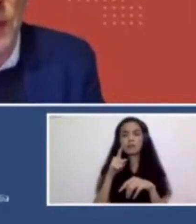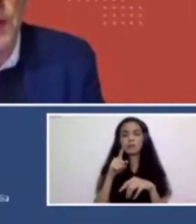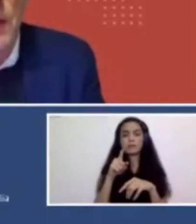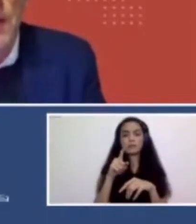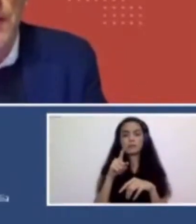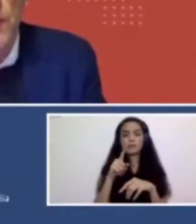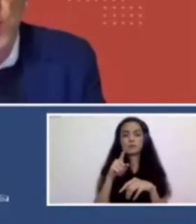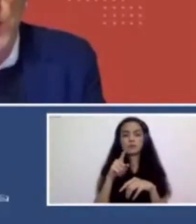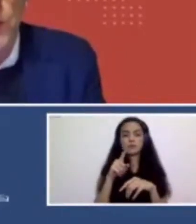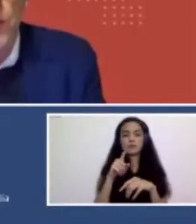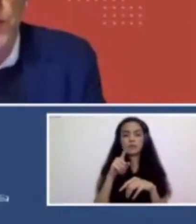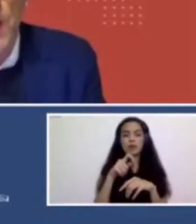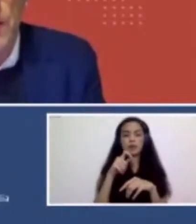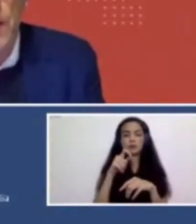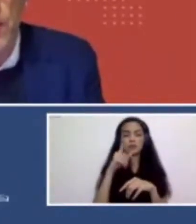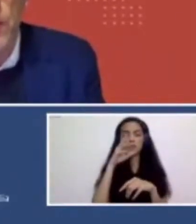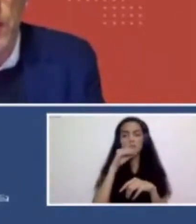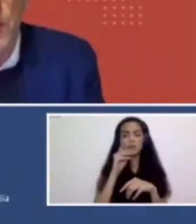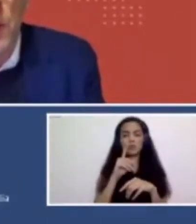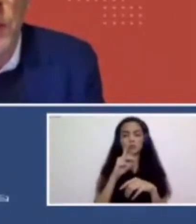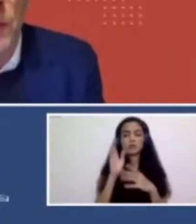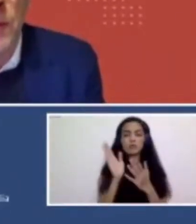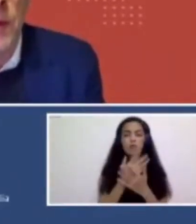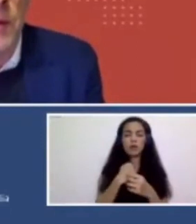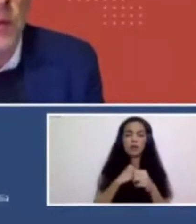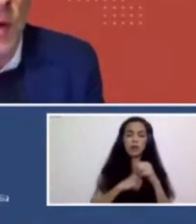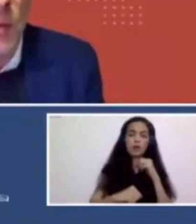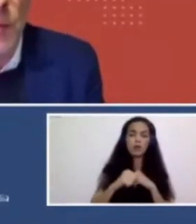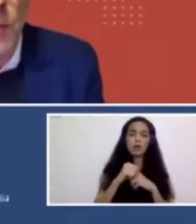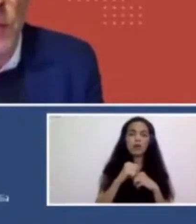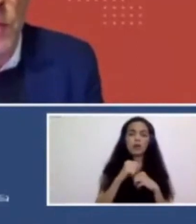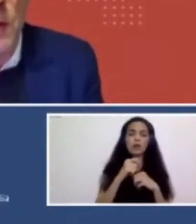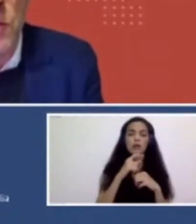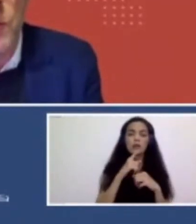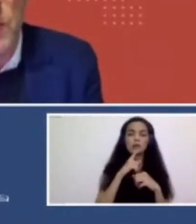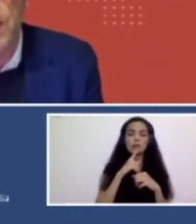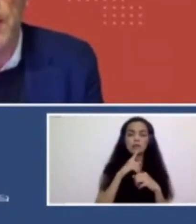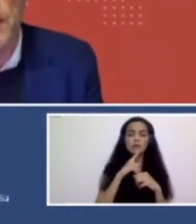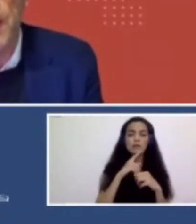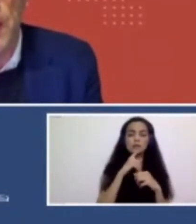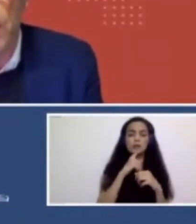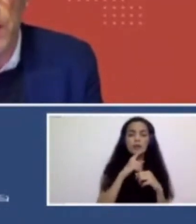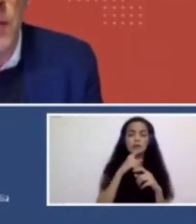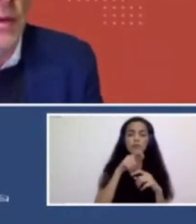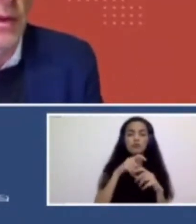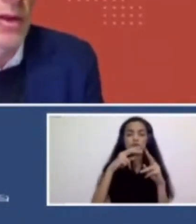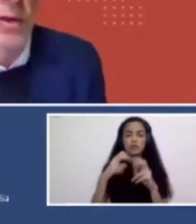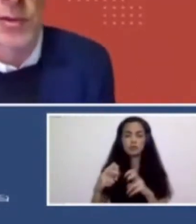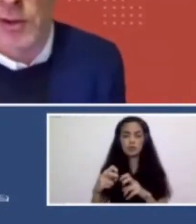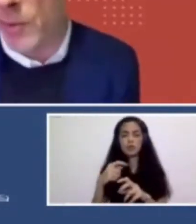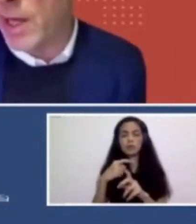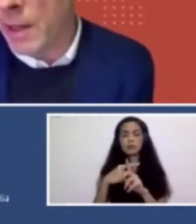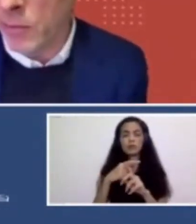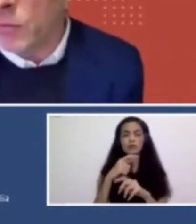argue for it every year that we're there, but what we do has its own, uh, equivalent, you know, type of research and it should be, um, acknowledged as such.